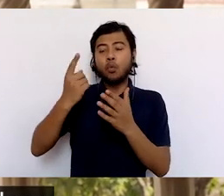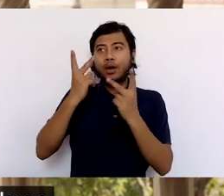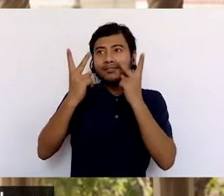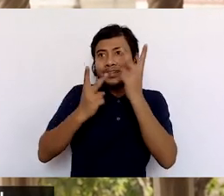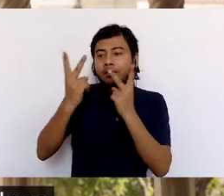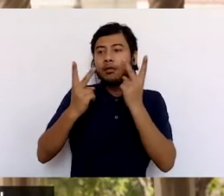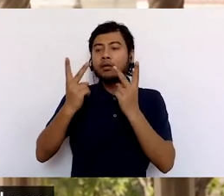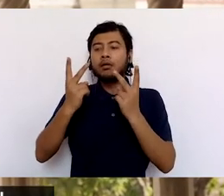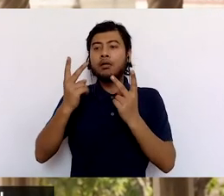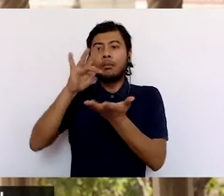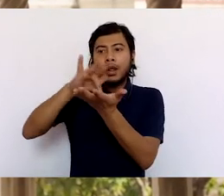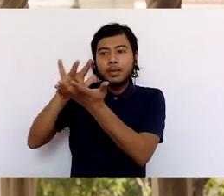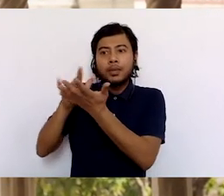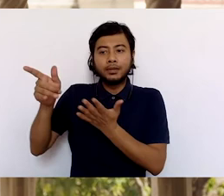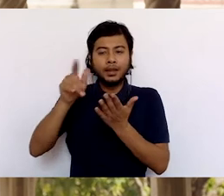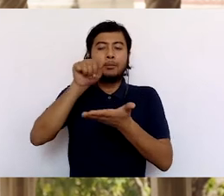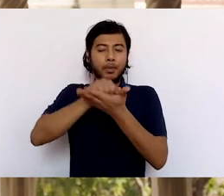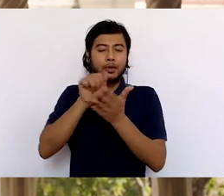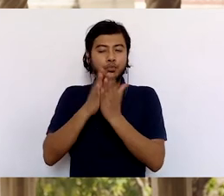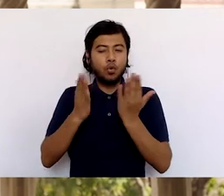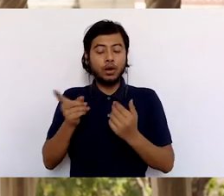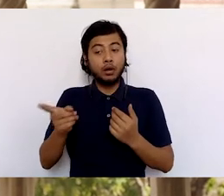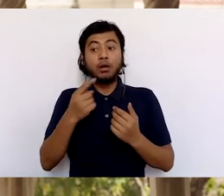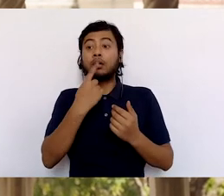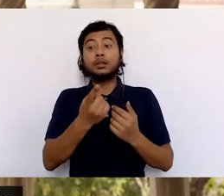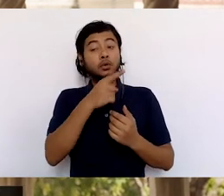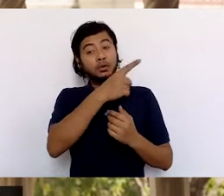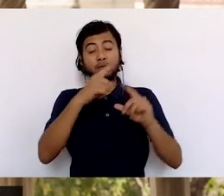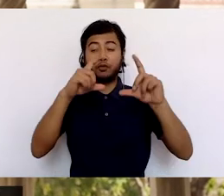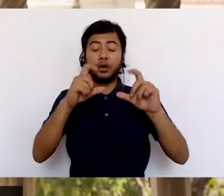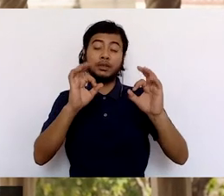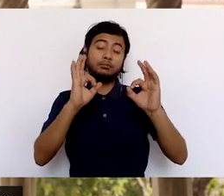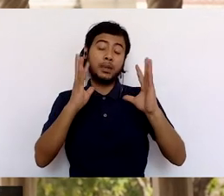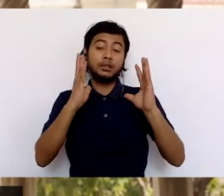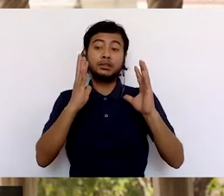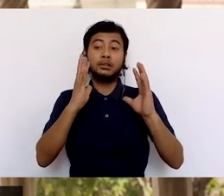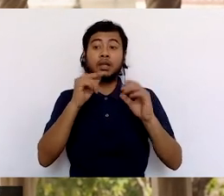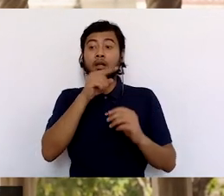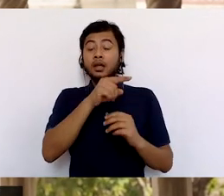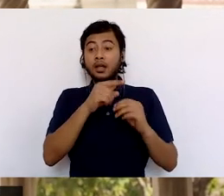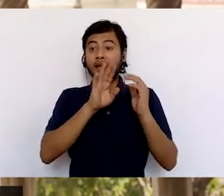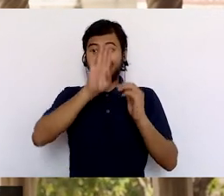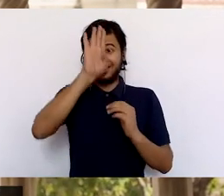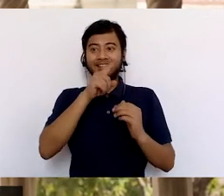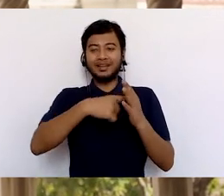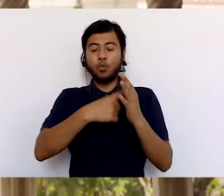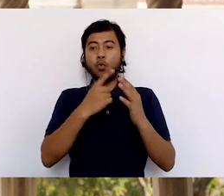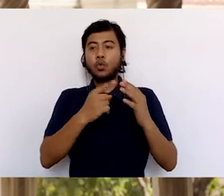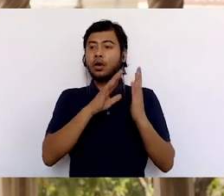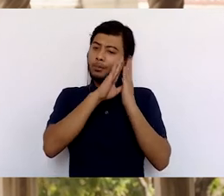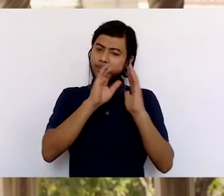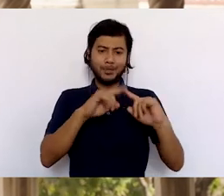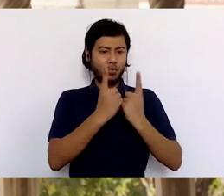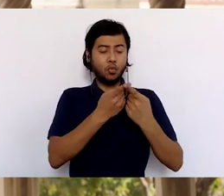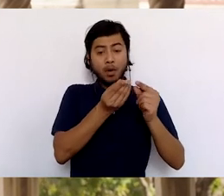private residential area of the palace, which you can see behind me. And this suggests that he liked to have his studio close by